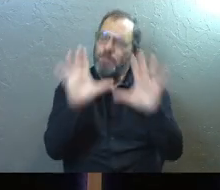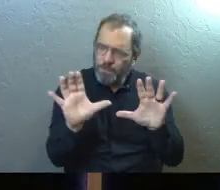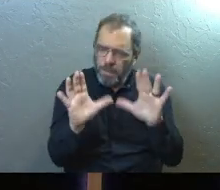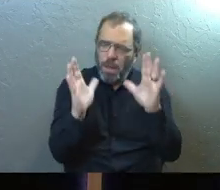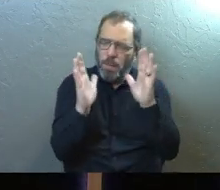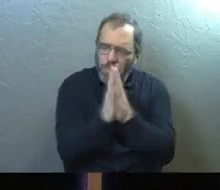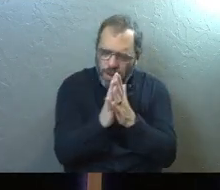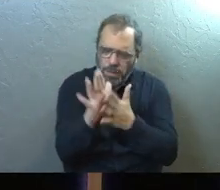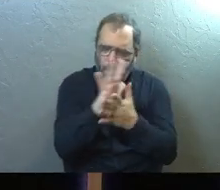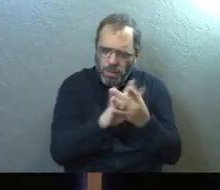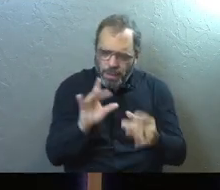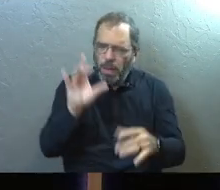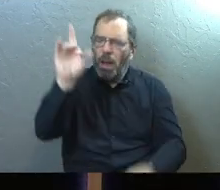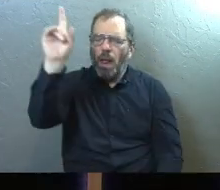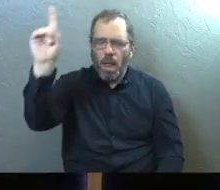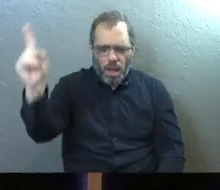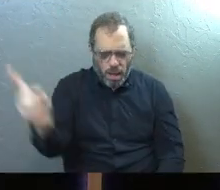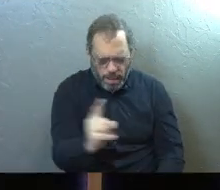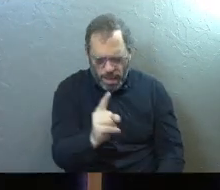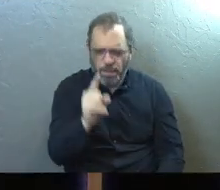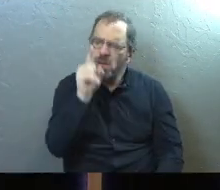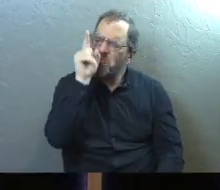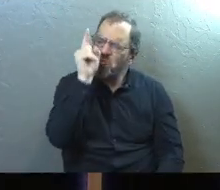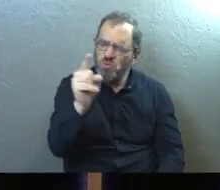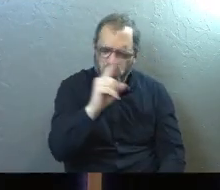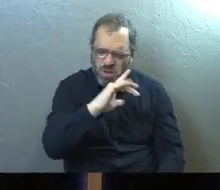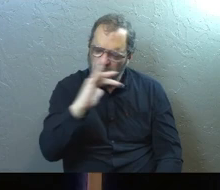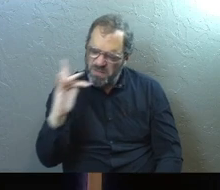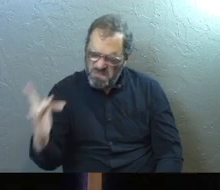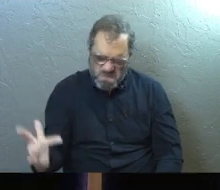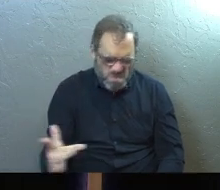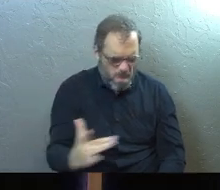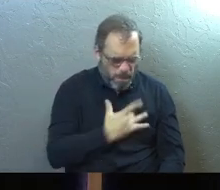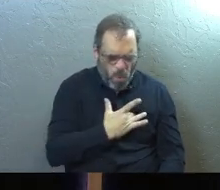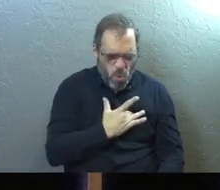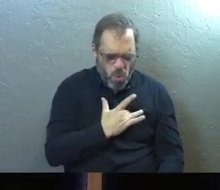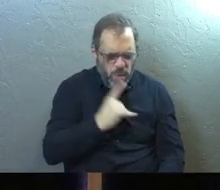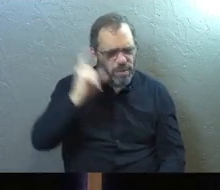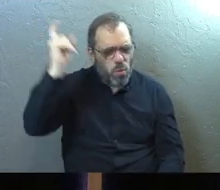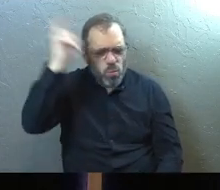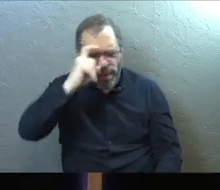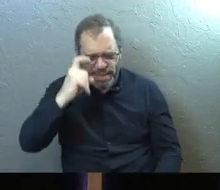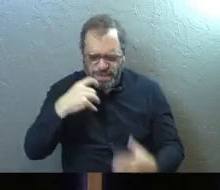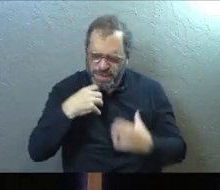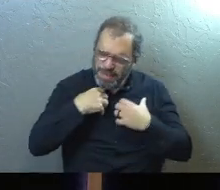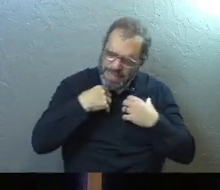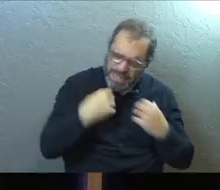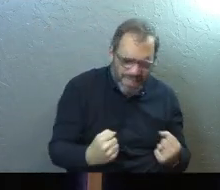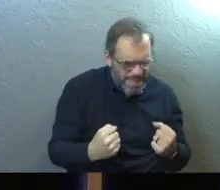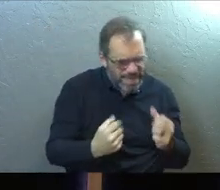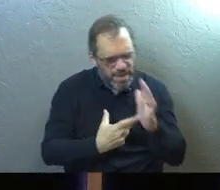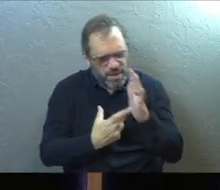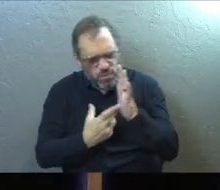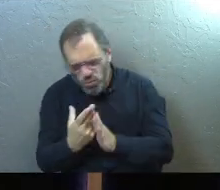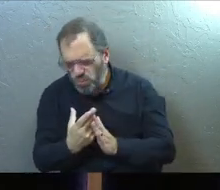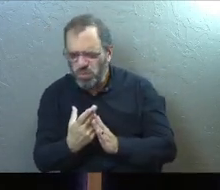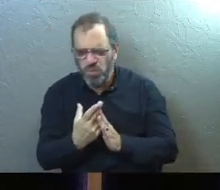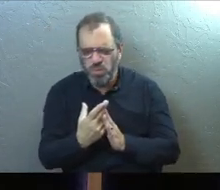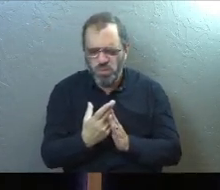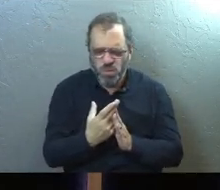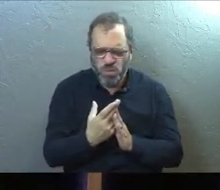Lord, we pray that the Holy Spirit would come in and that, Lord, you would speak a great spirit of wisdom and of healing and of truth.